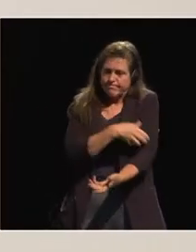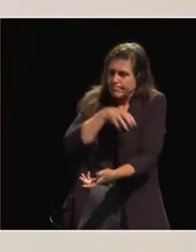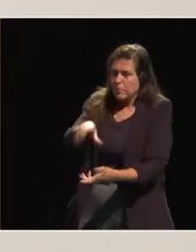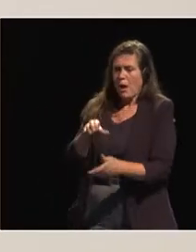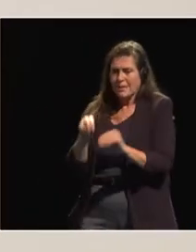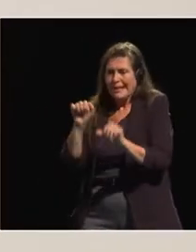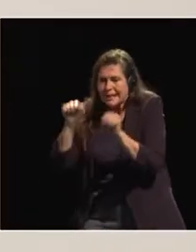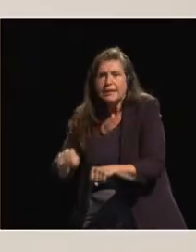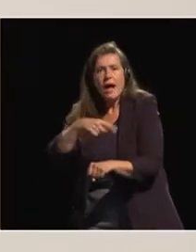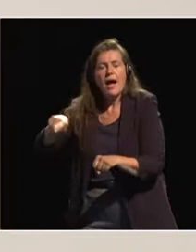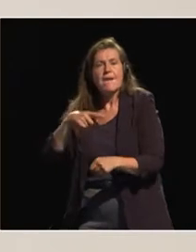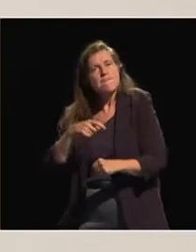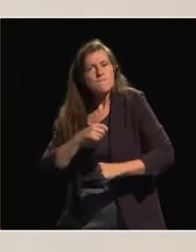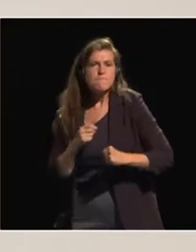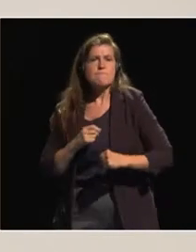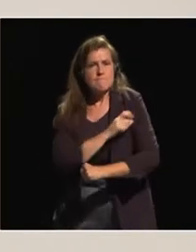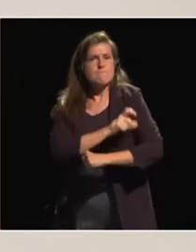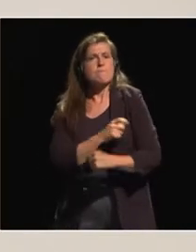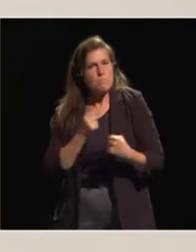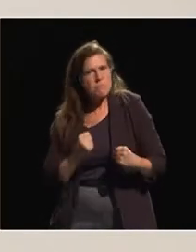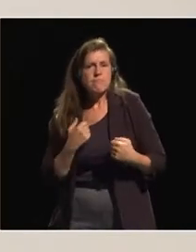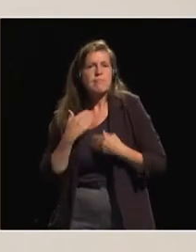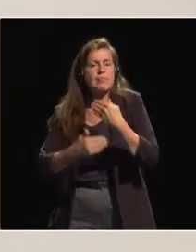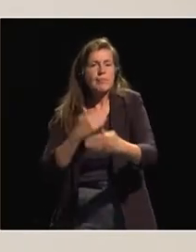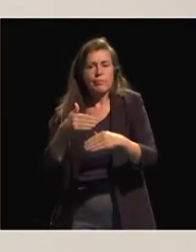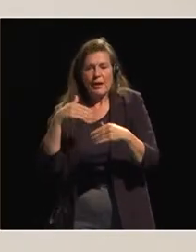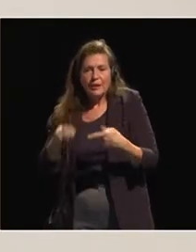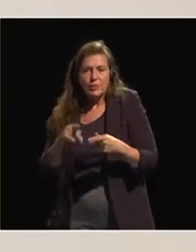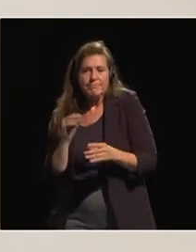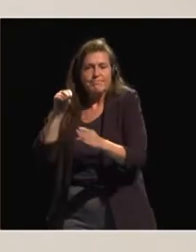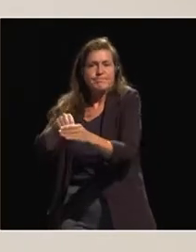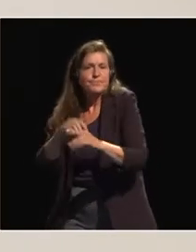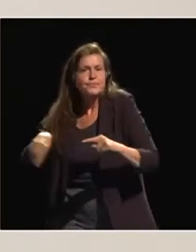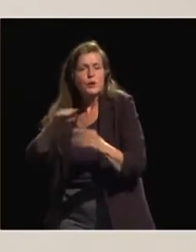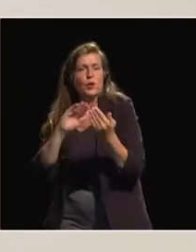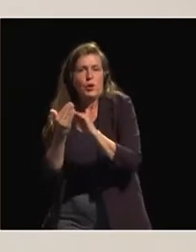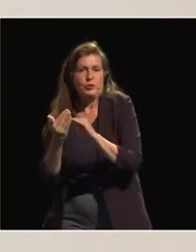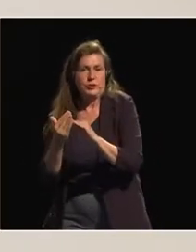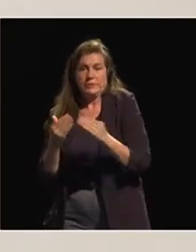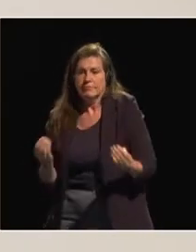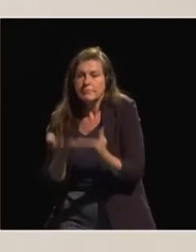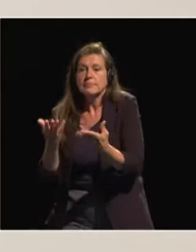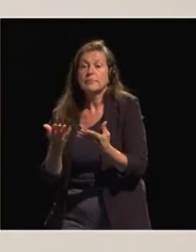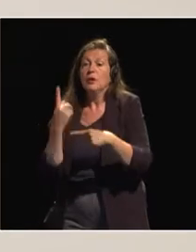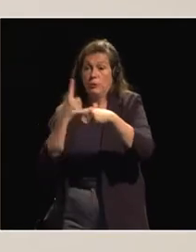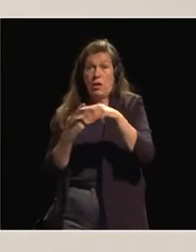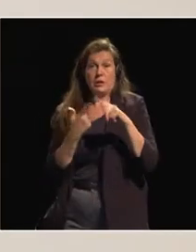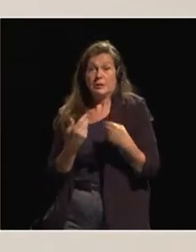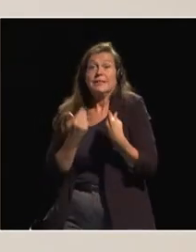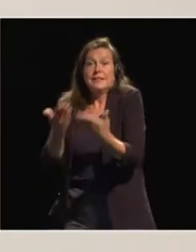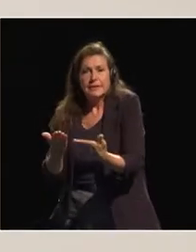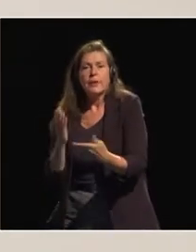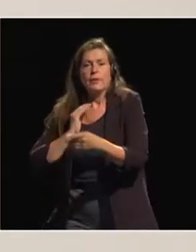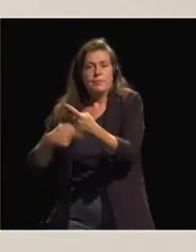changing the community. Because if only we can invest in the rural women, by providing land for them, by